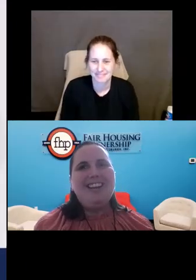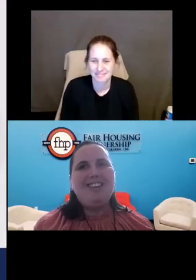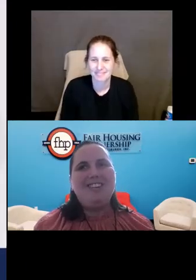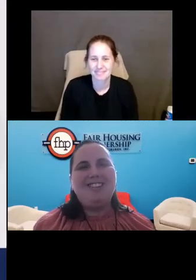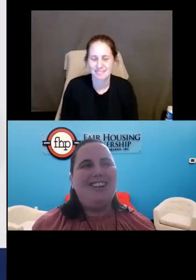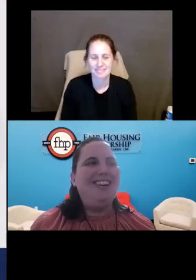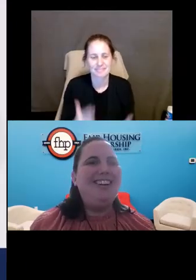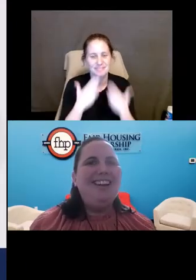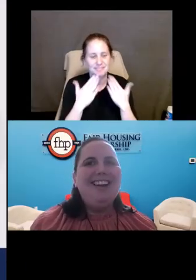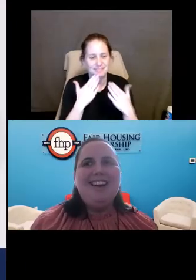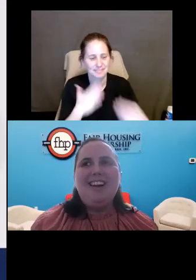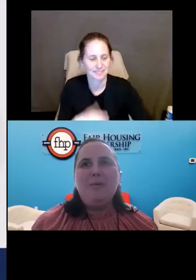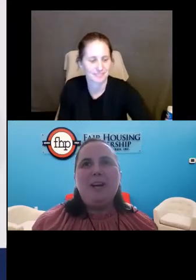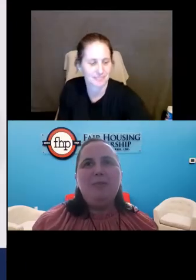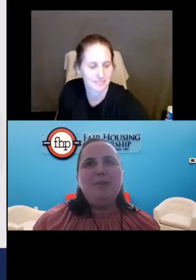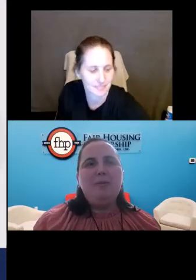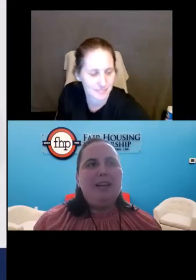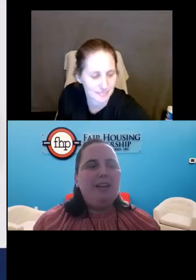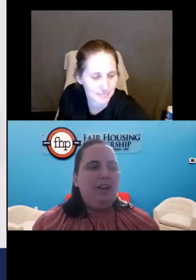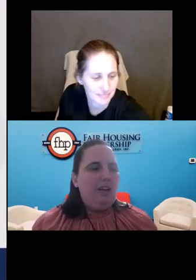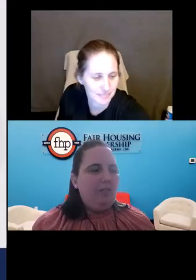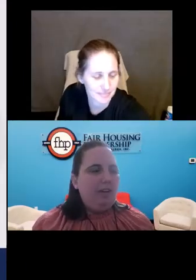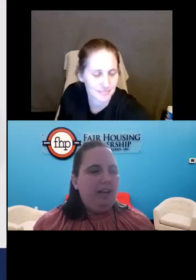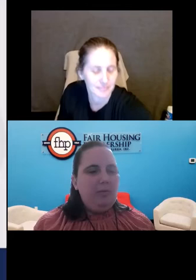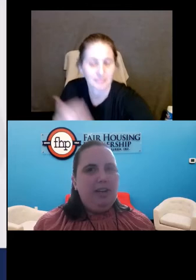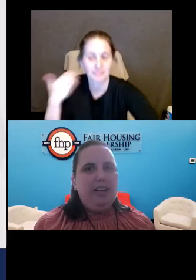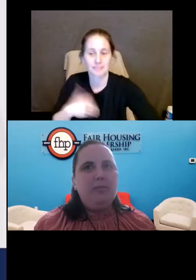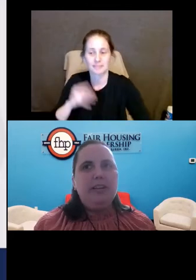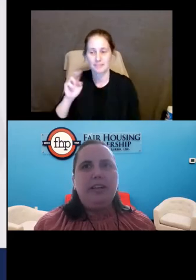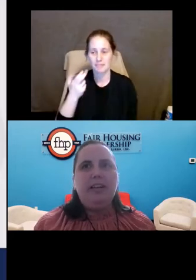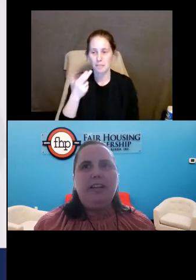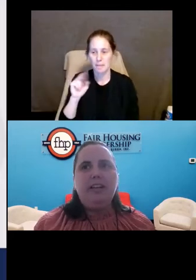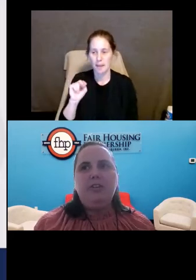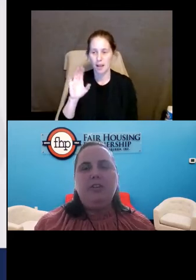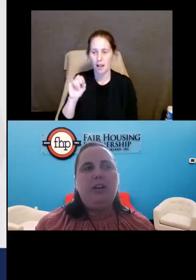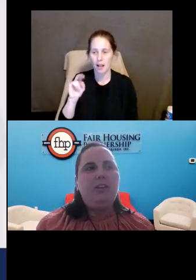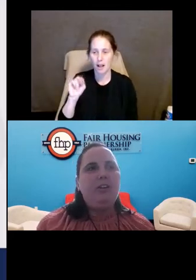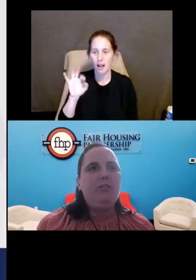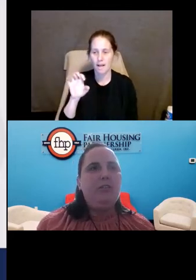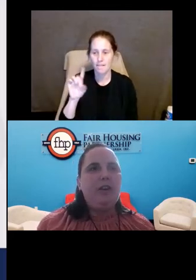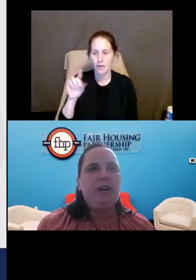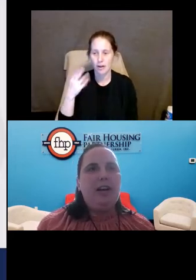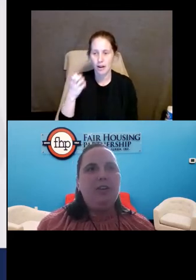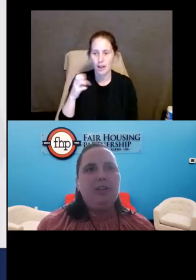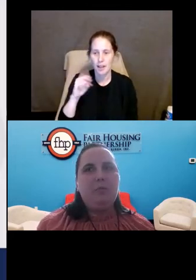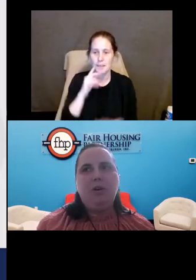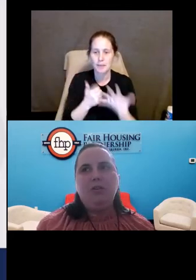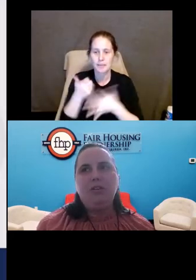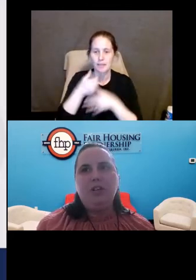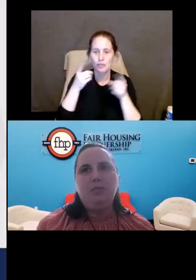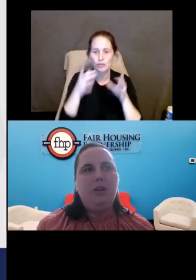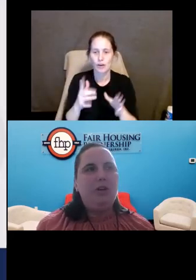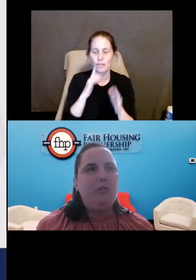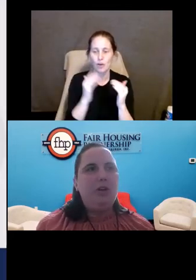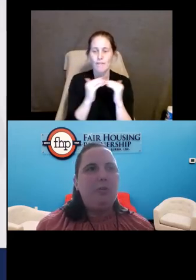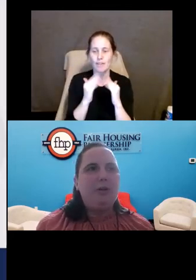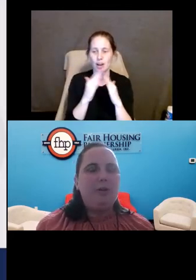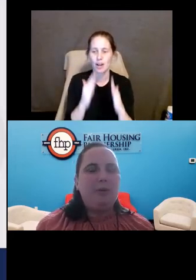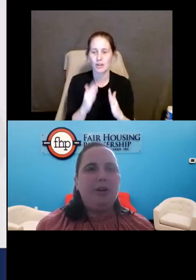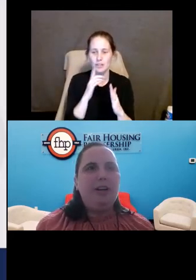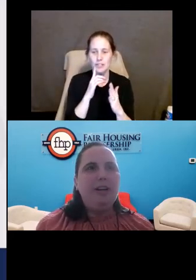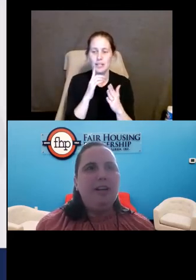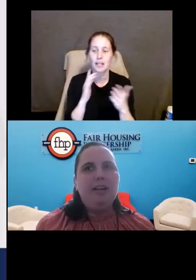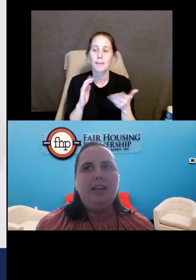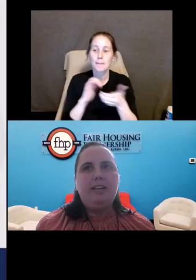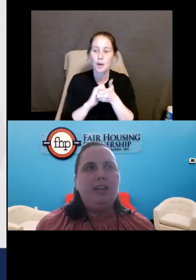Thank you, Kashana. My name is Megan Confer Hammond. I am the Executive Director of the Fair Housing Partnership of Greater